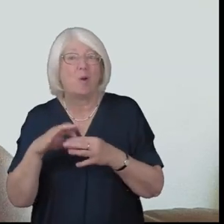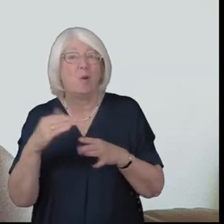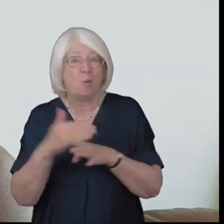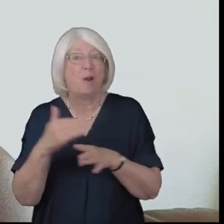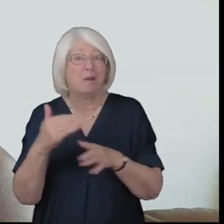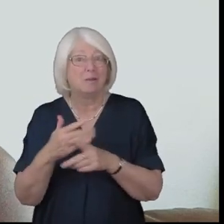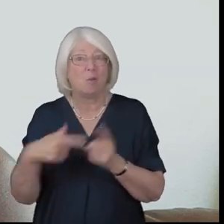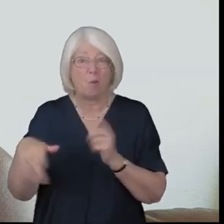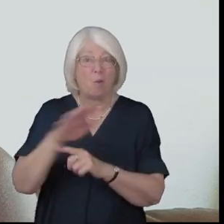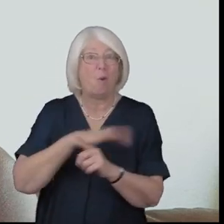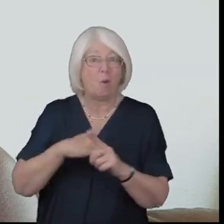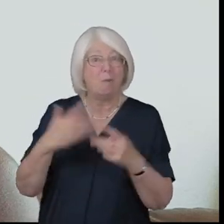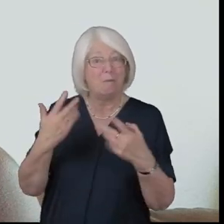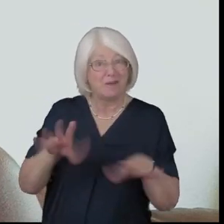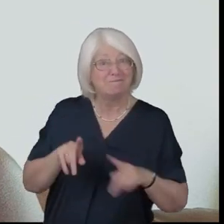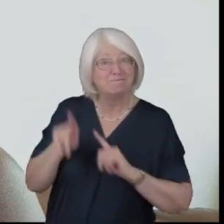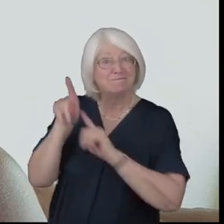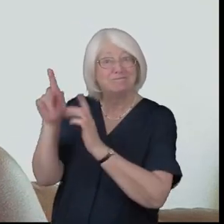of life